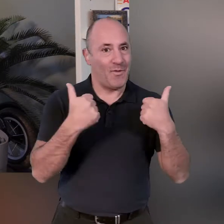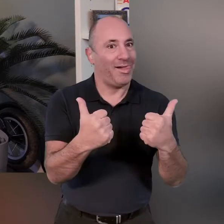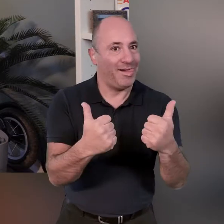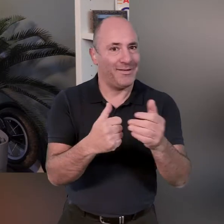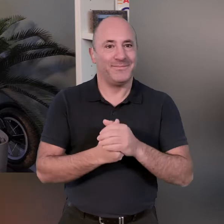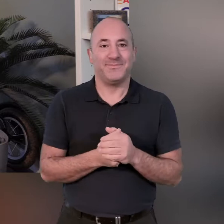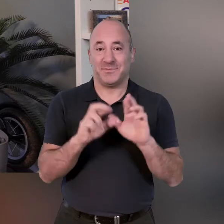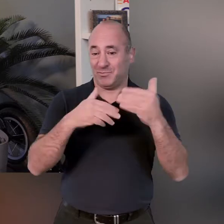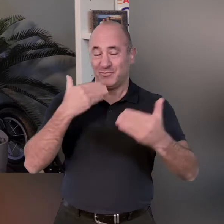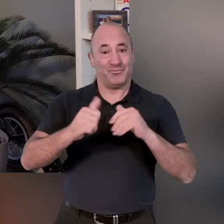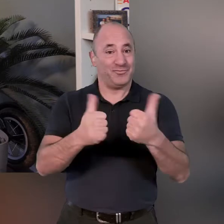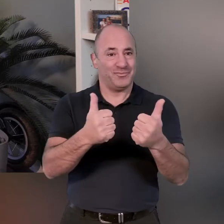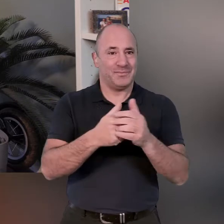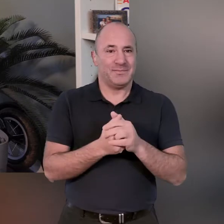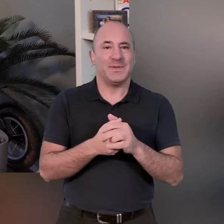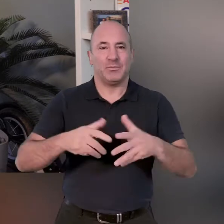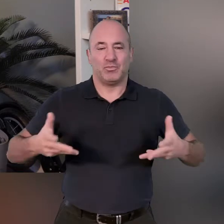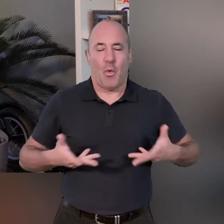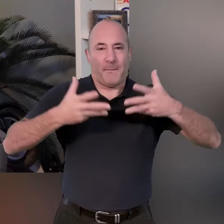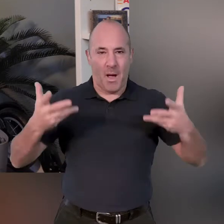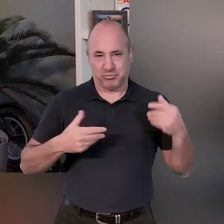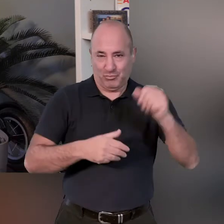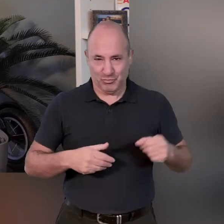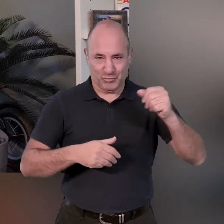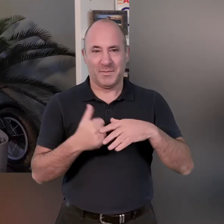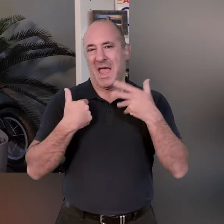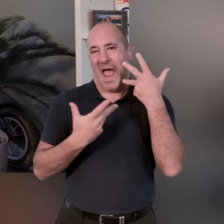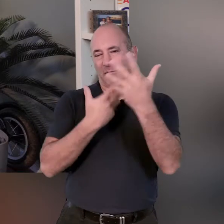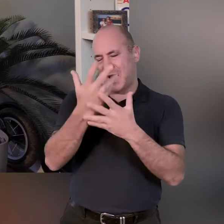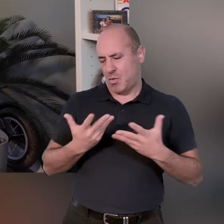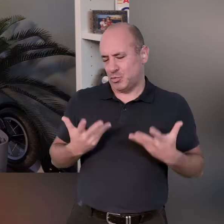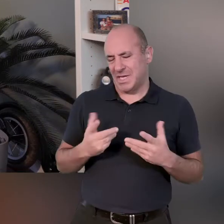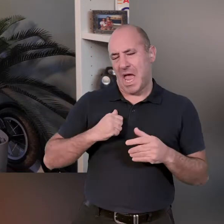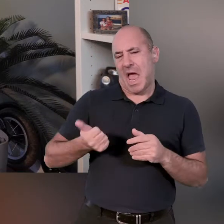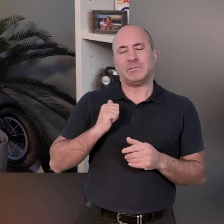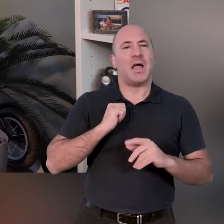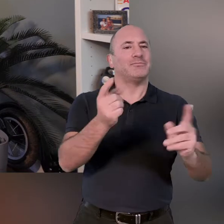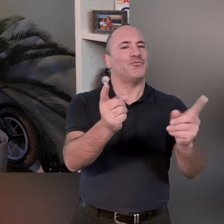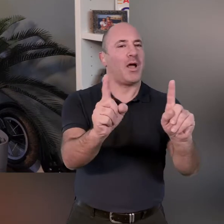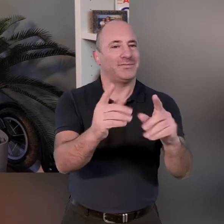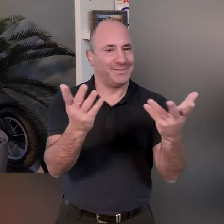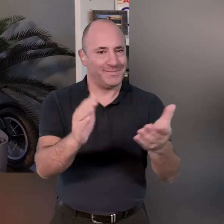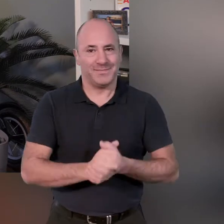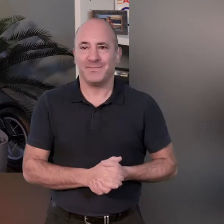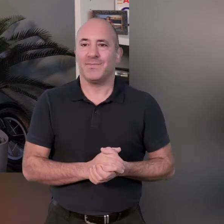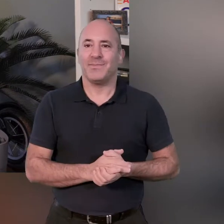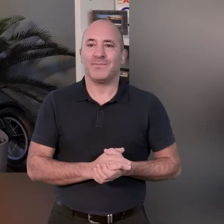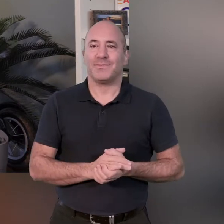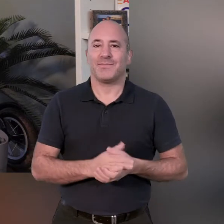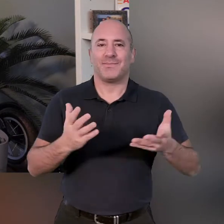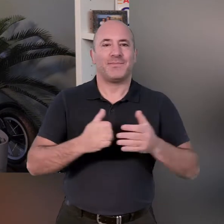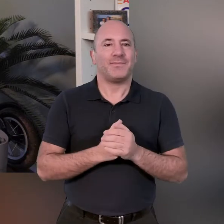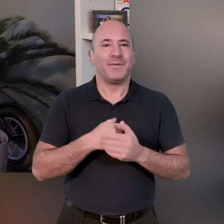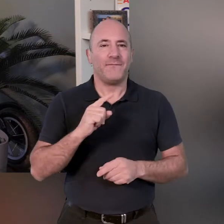as i said i hope you're well and i hope you're doing good today let's get this warm-up going and i'll explain a little bit more about what we're doing today